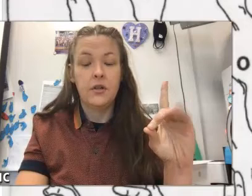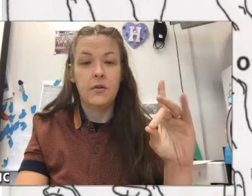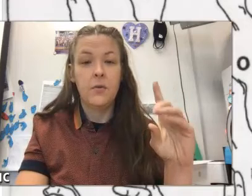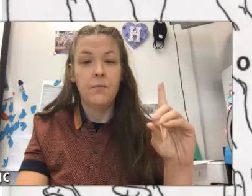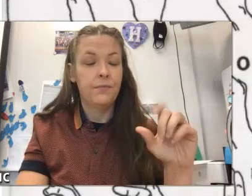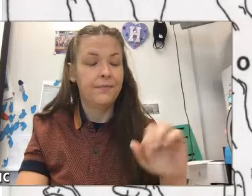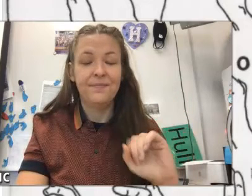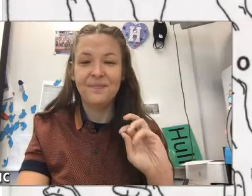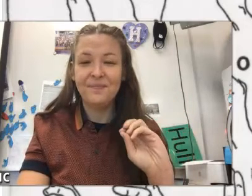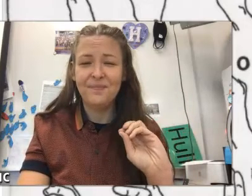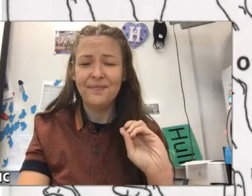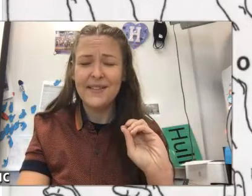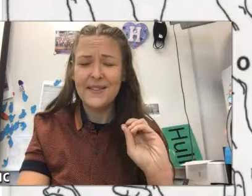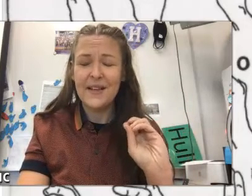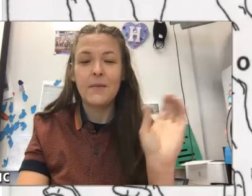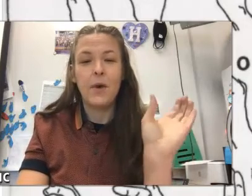nope.